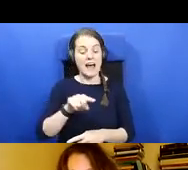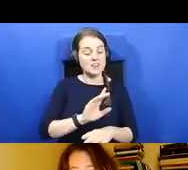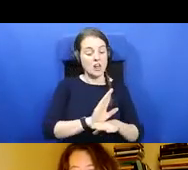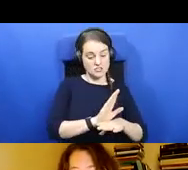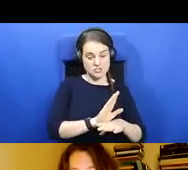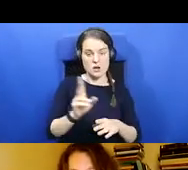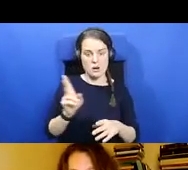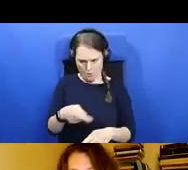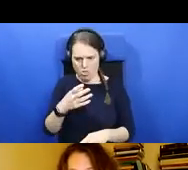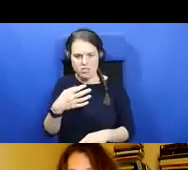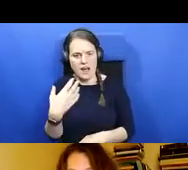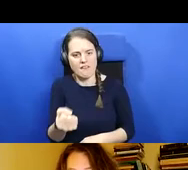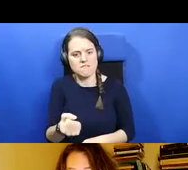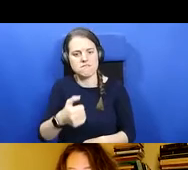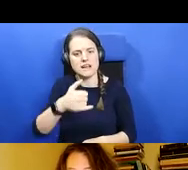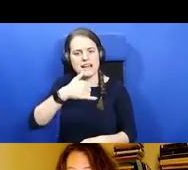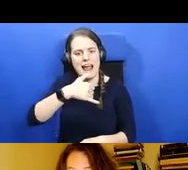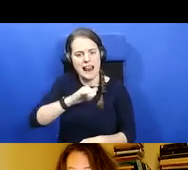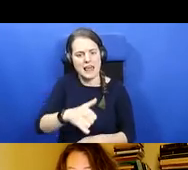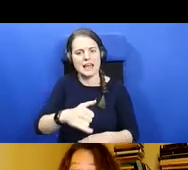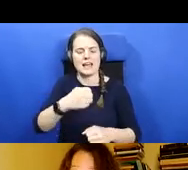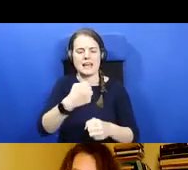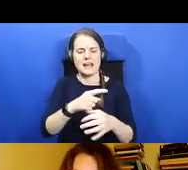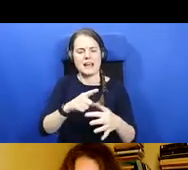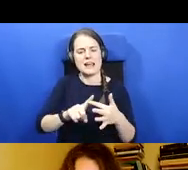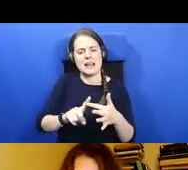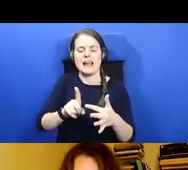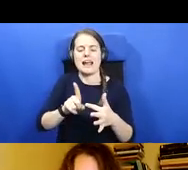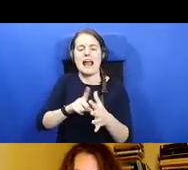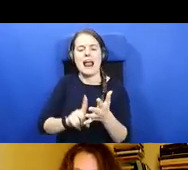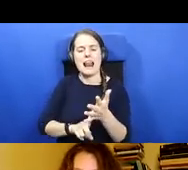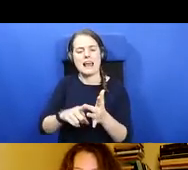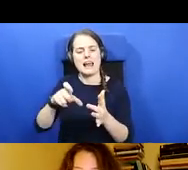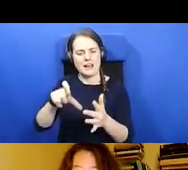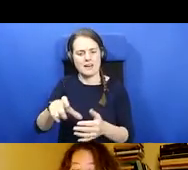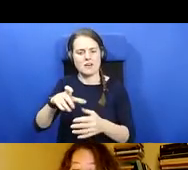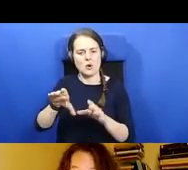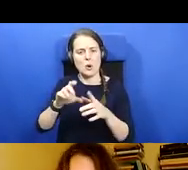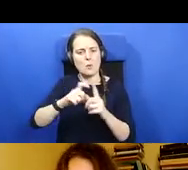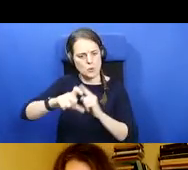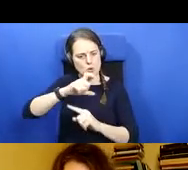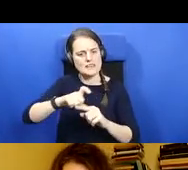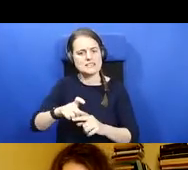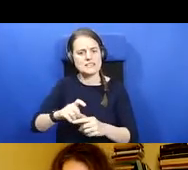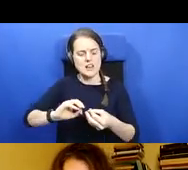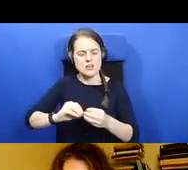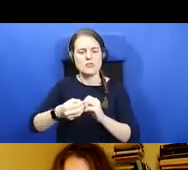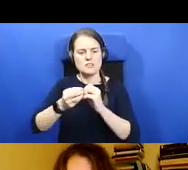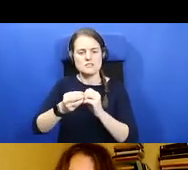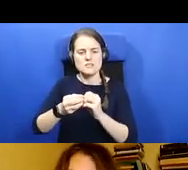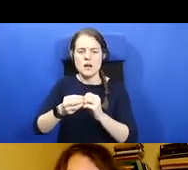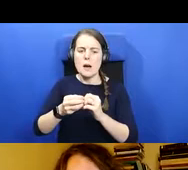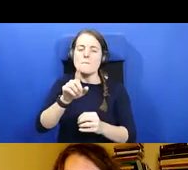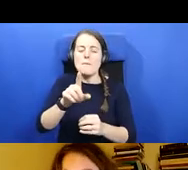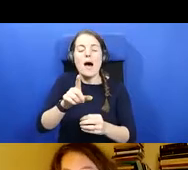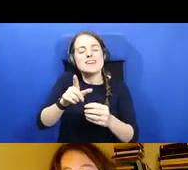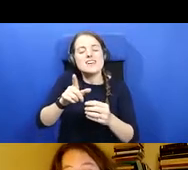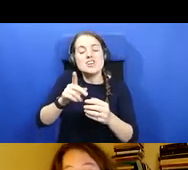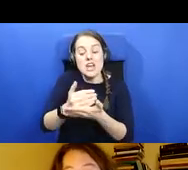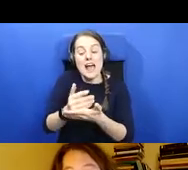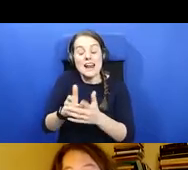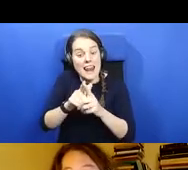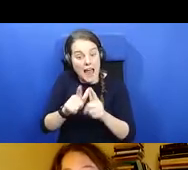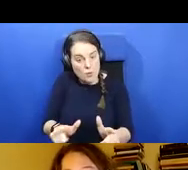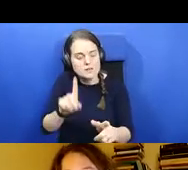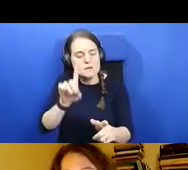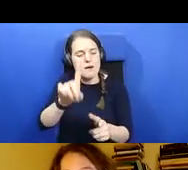and that shared language leads to other types of sharing as well. there's a shared politics, what Regina referred to a little bit